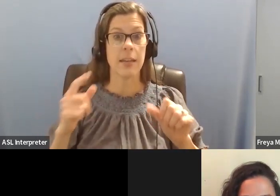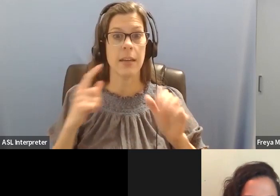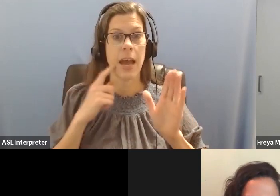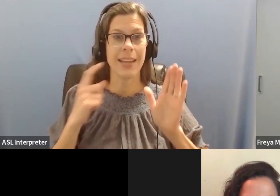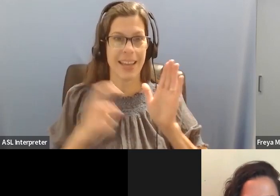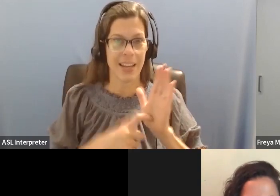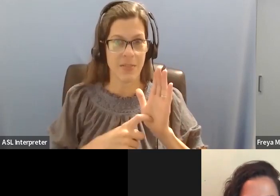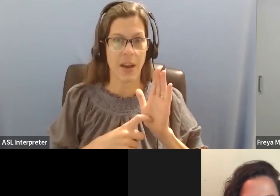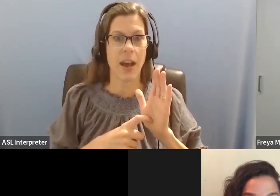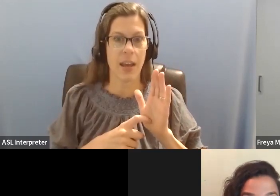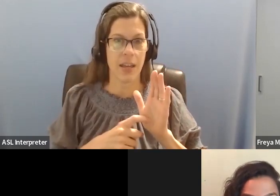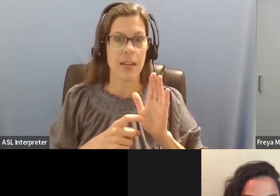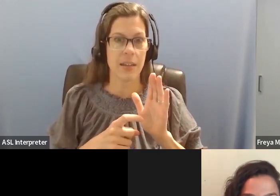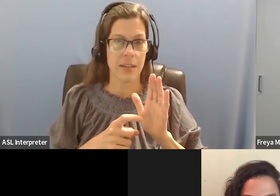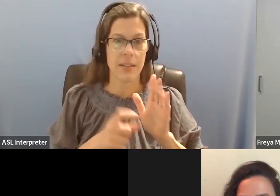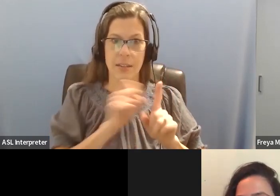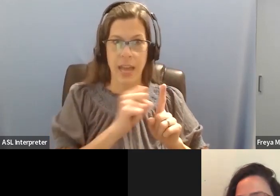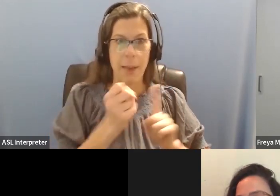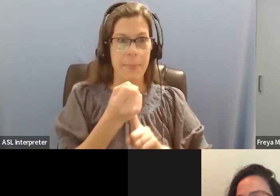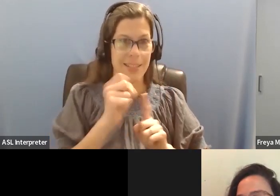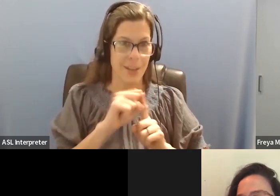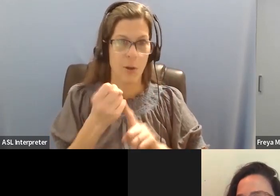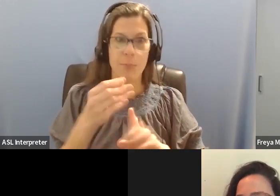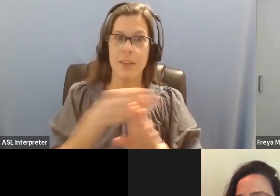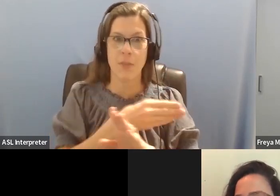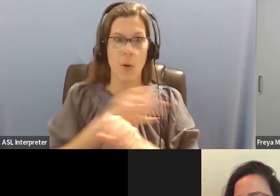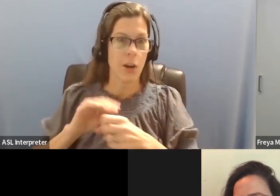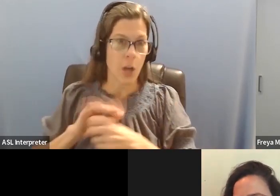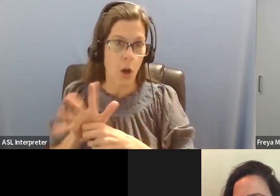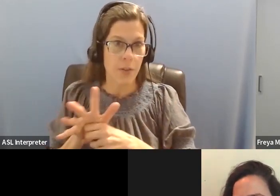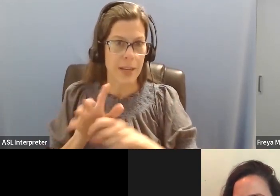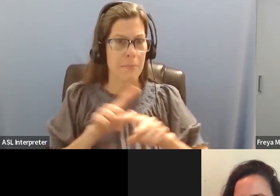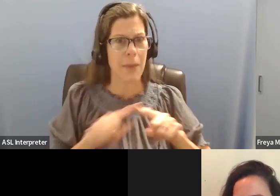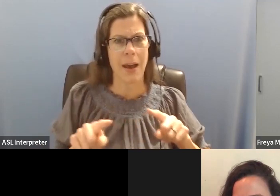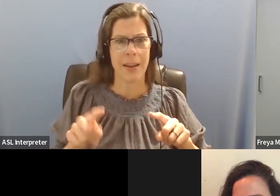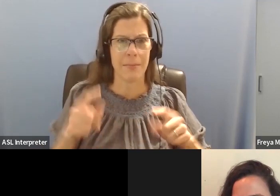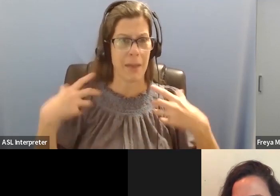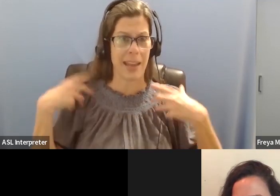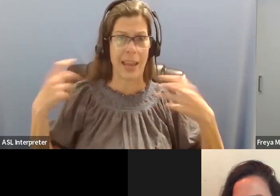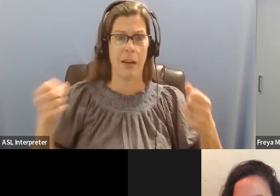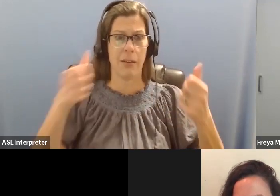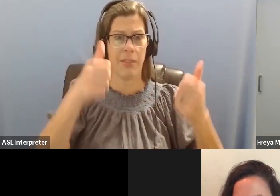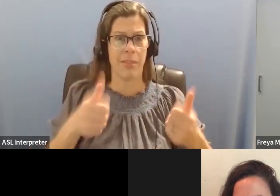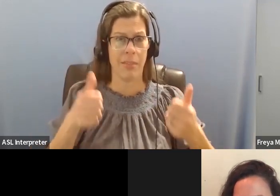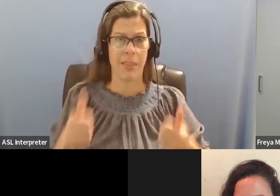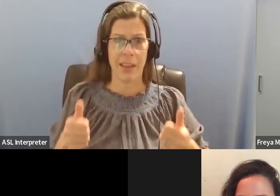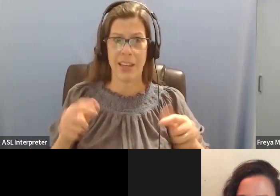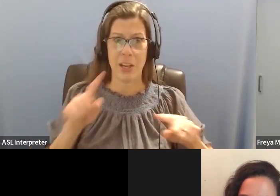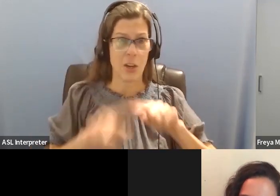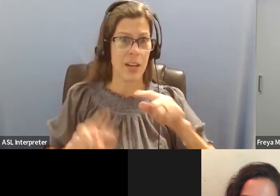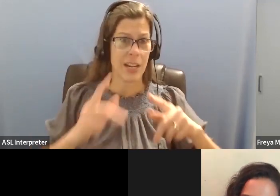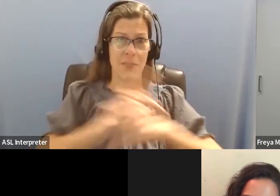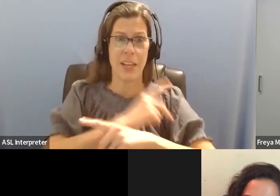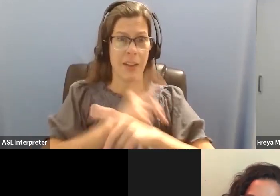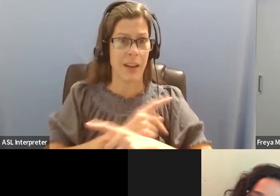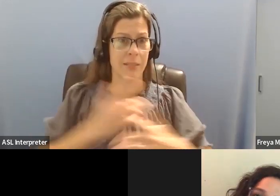diagnosis, but I didn't really, you know, knew what it was. I couldn't figure it out, flares and things like that